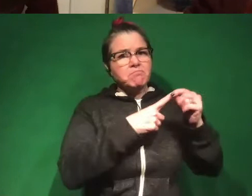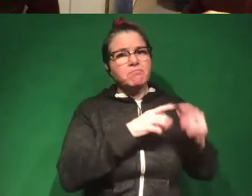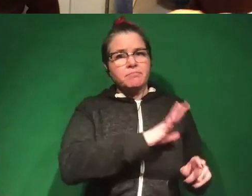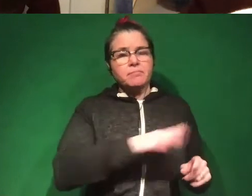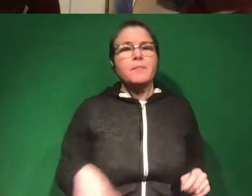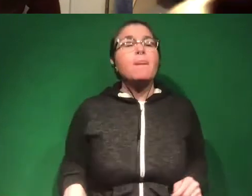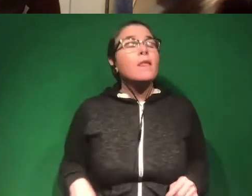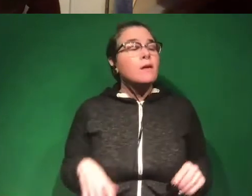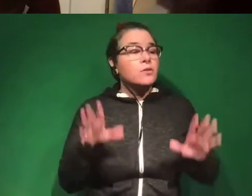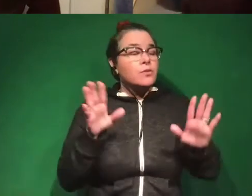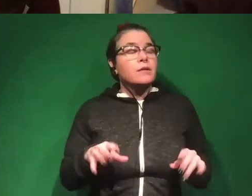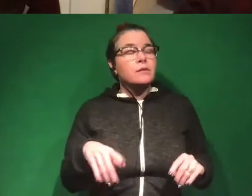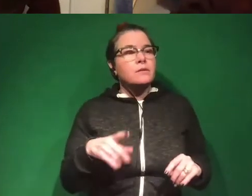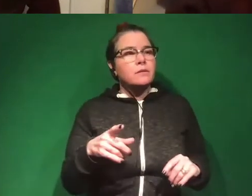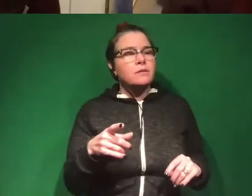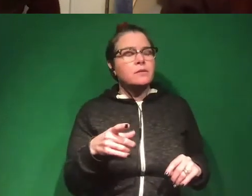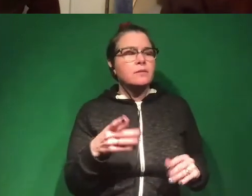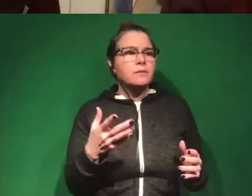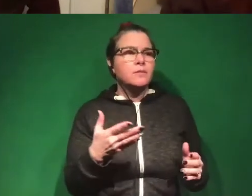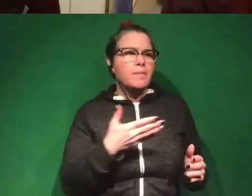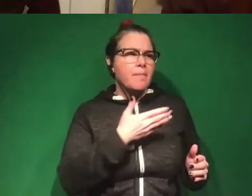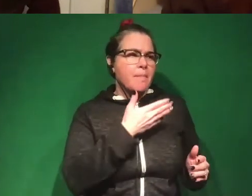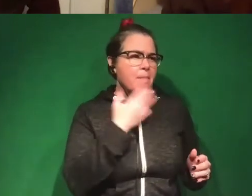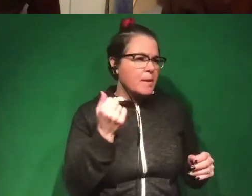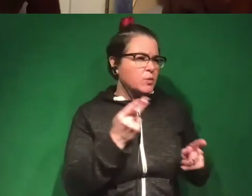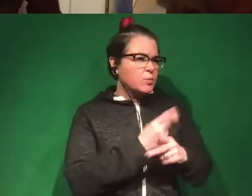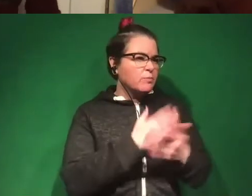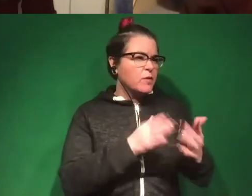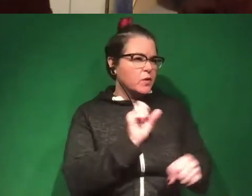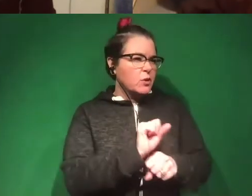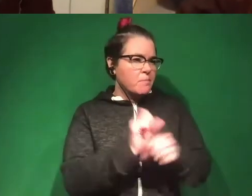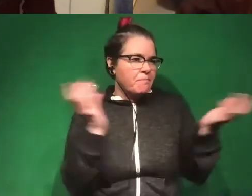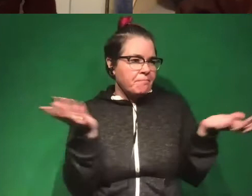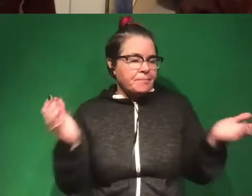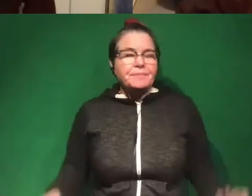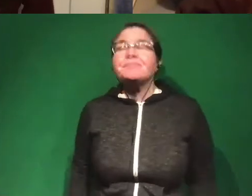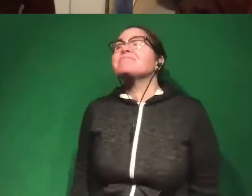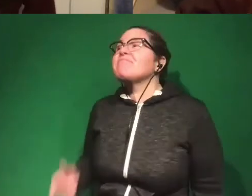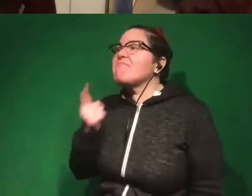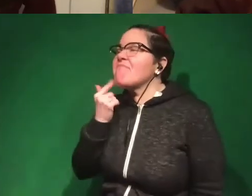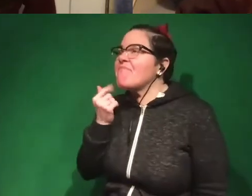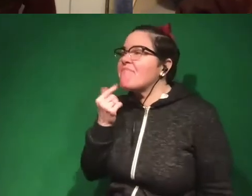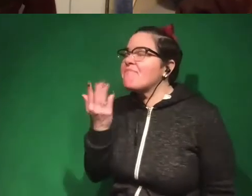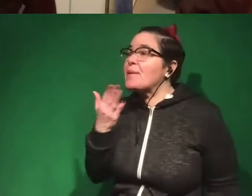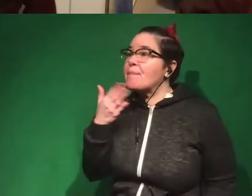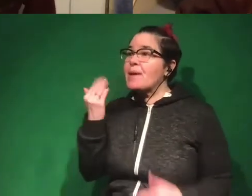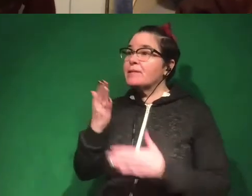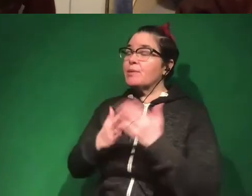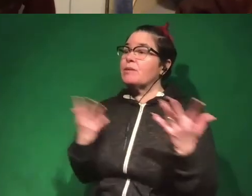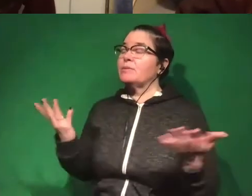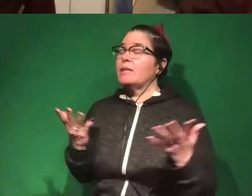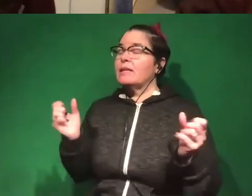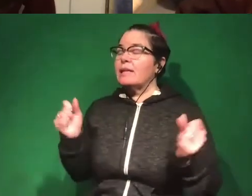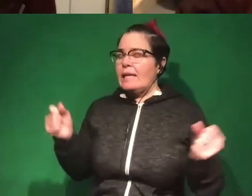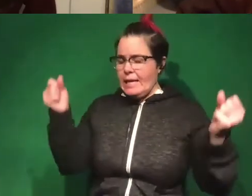Yeah. What would you say the best and worst parts of your job are? The best part is getting to think